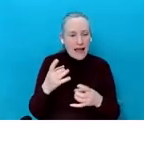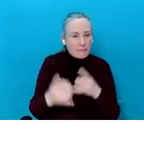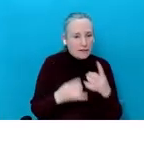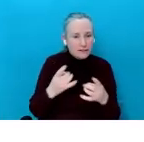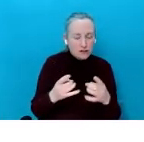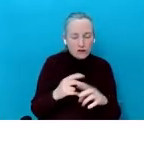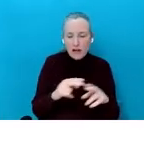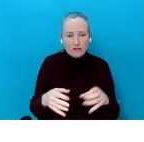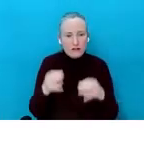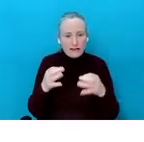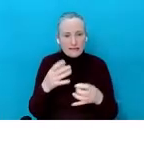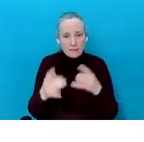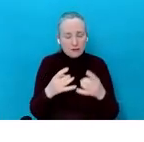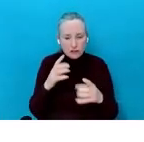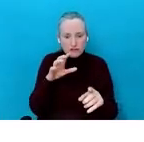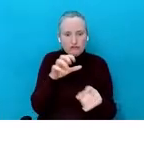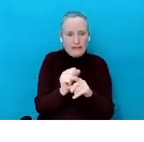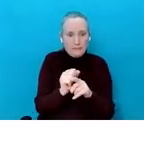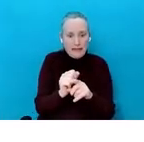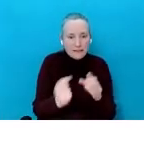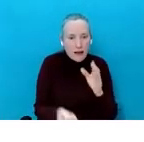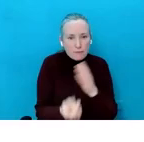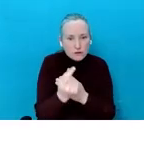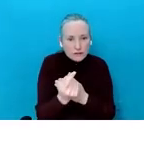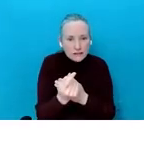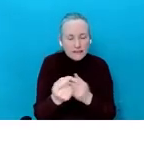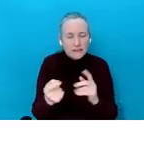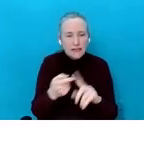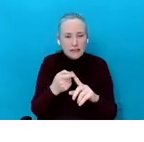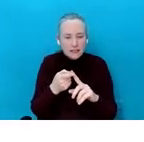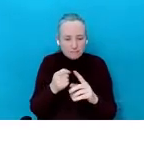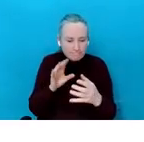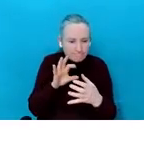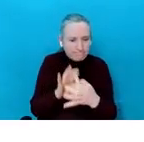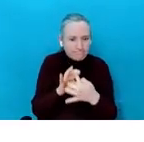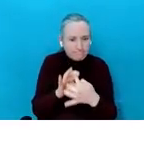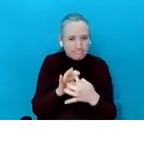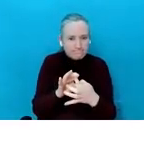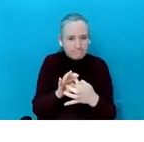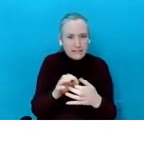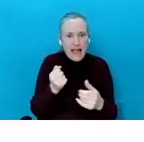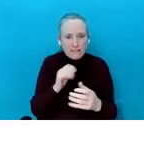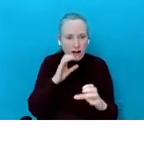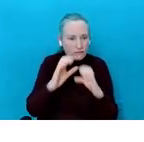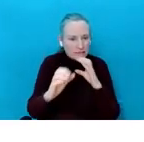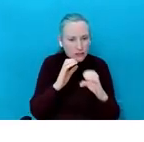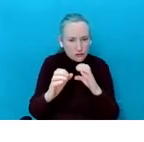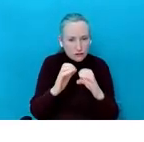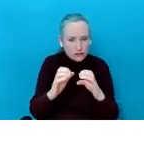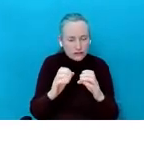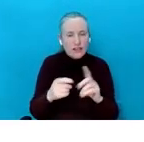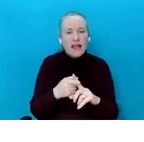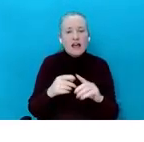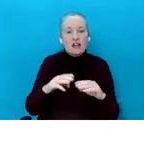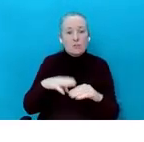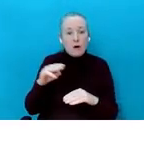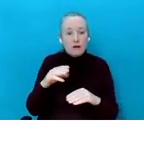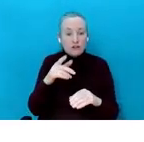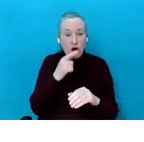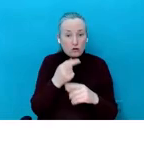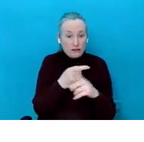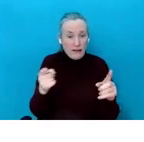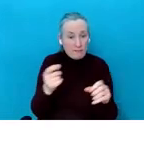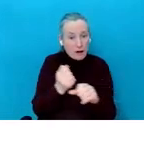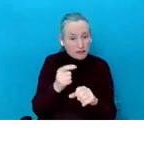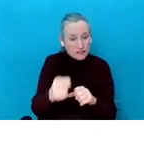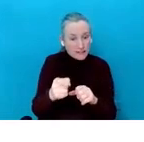great happened. Just using that to get in there with them and have that conversation. And the more you talk to them about it